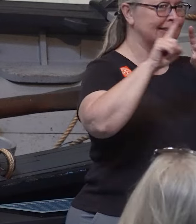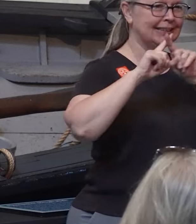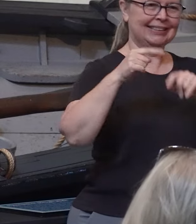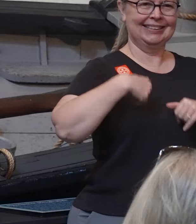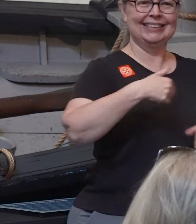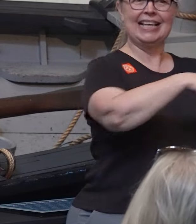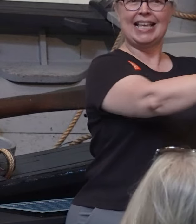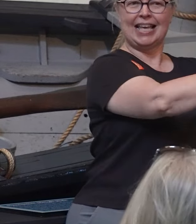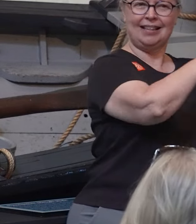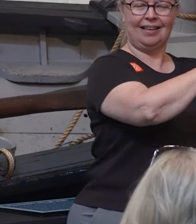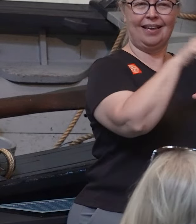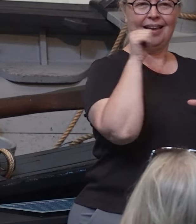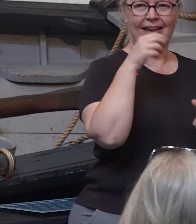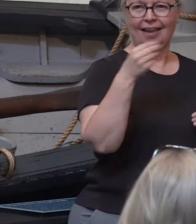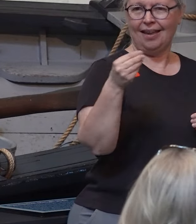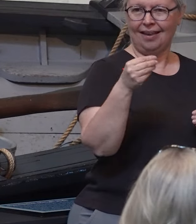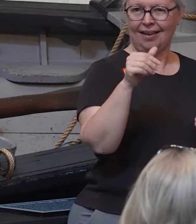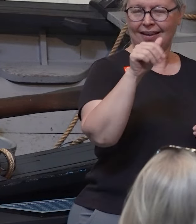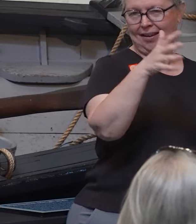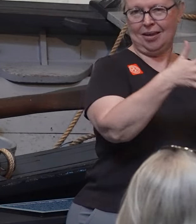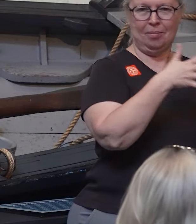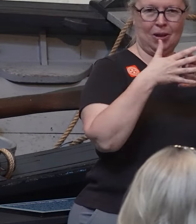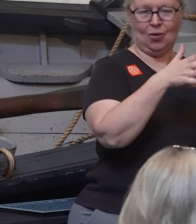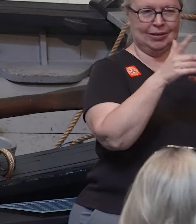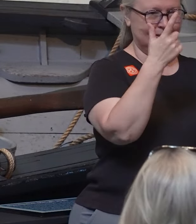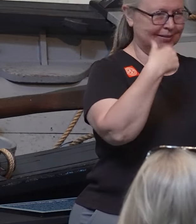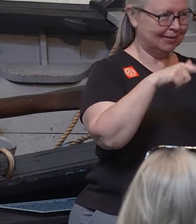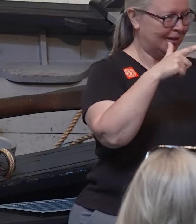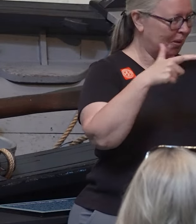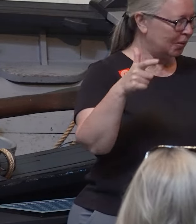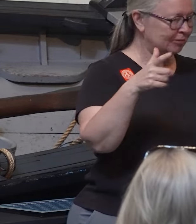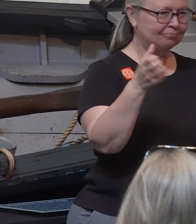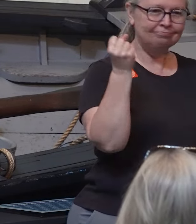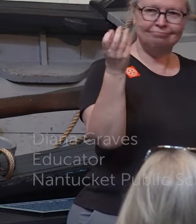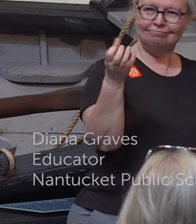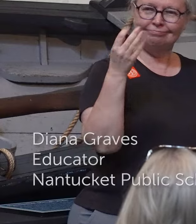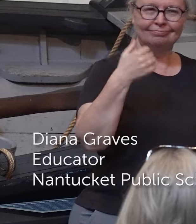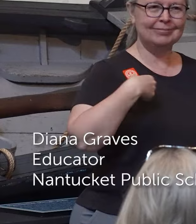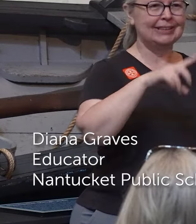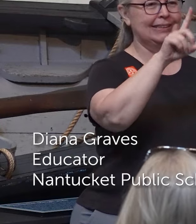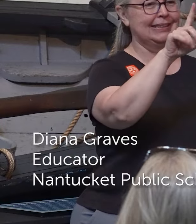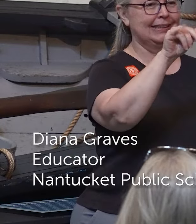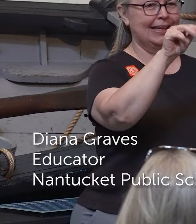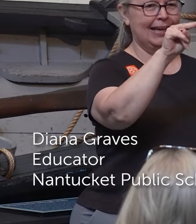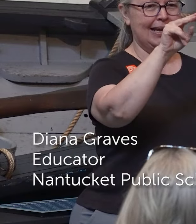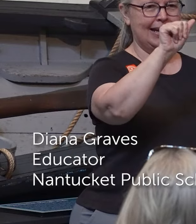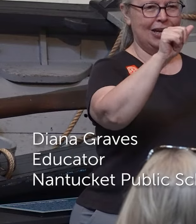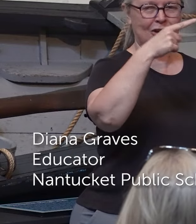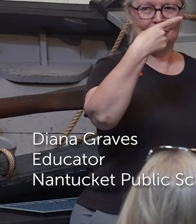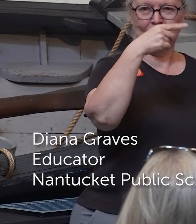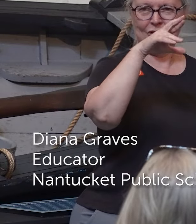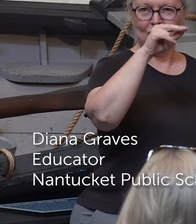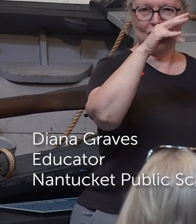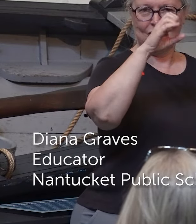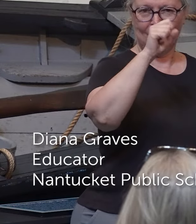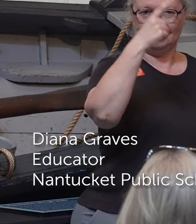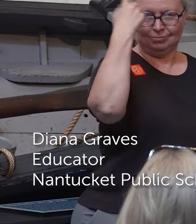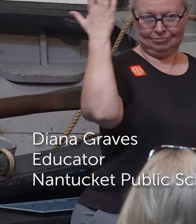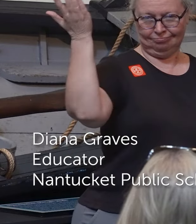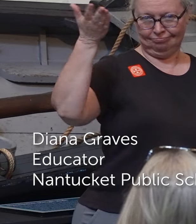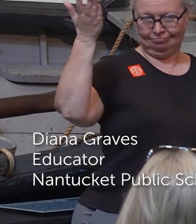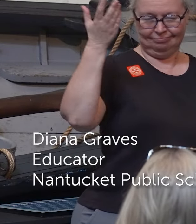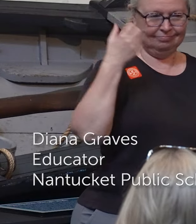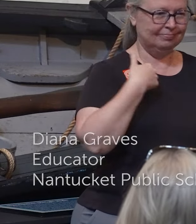in English and American Sign Language, and with me is Diana Graves, who will be signing the whole